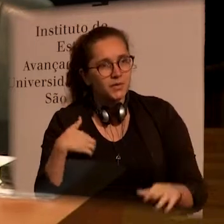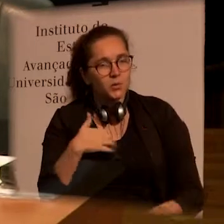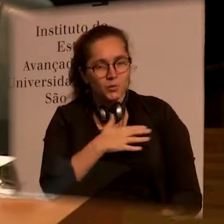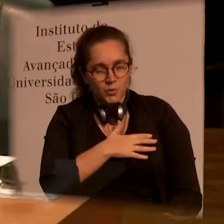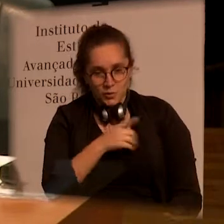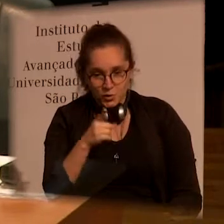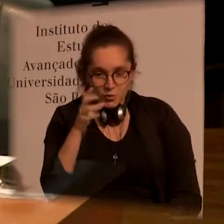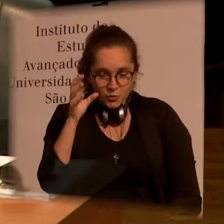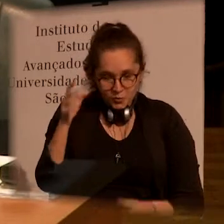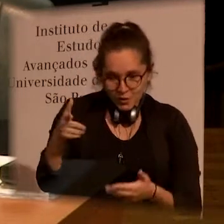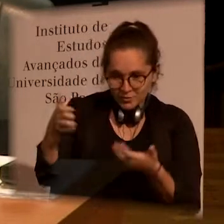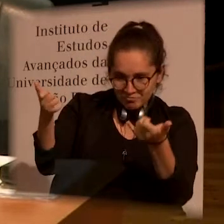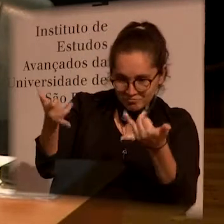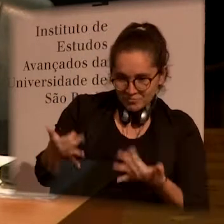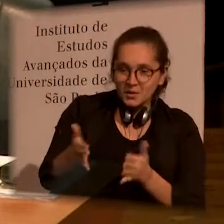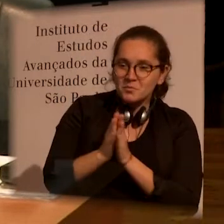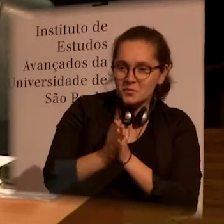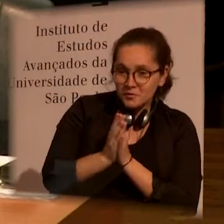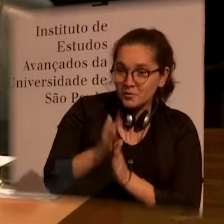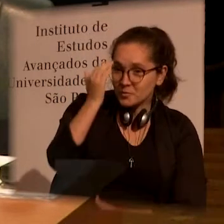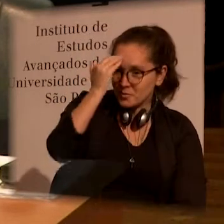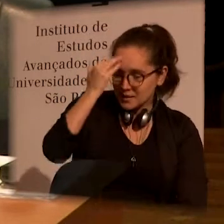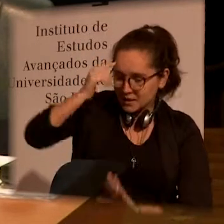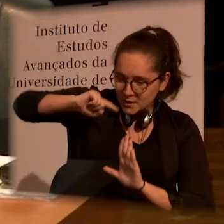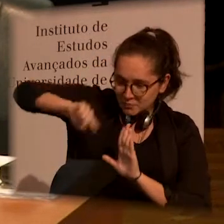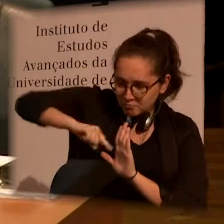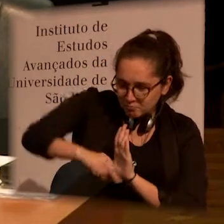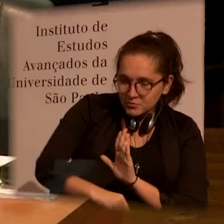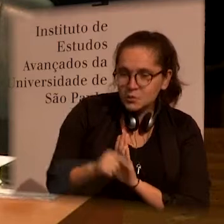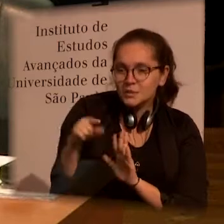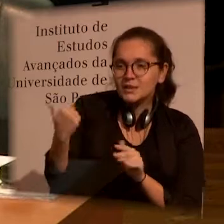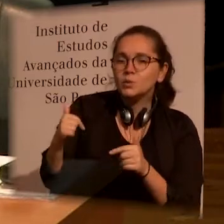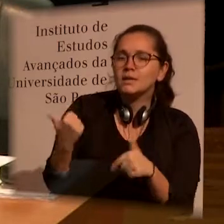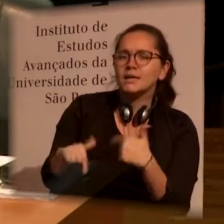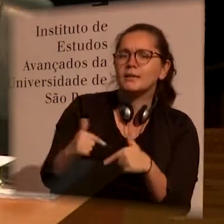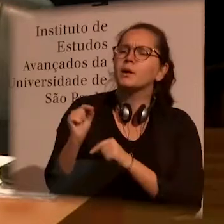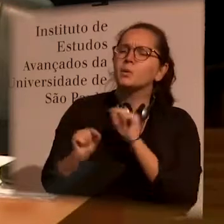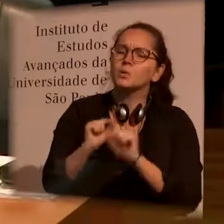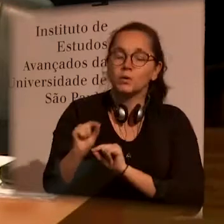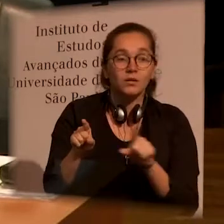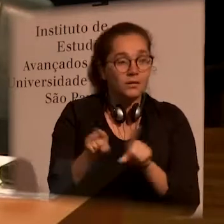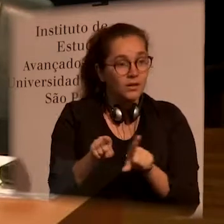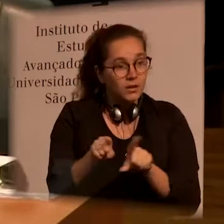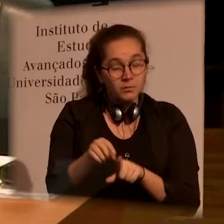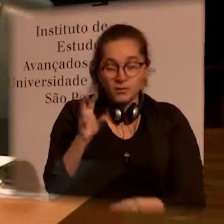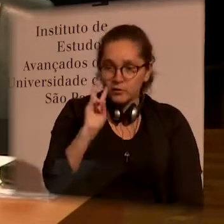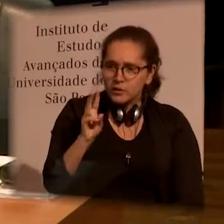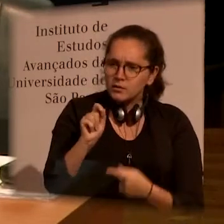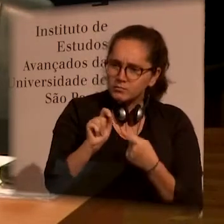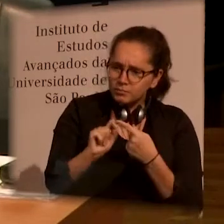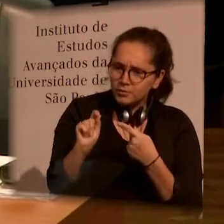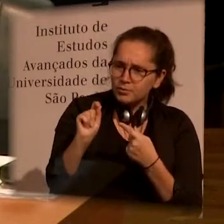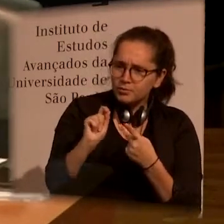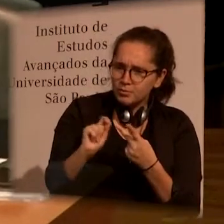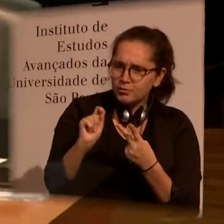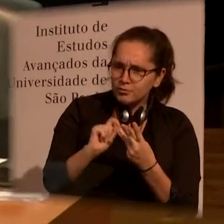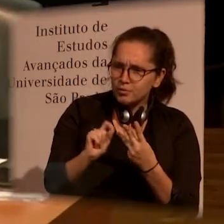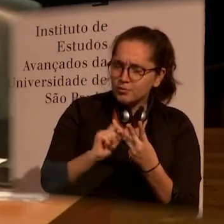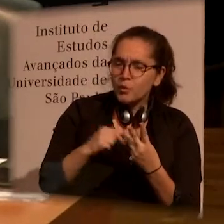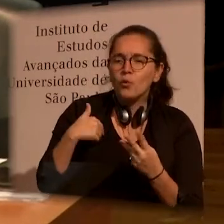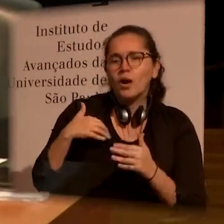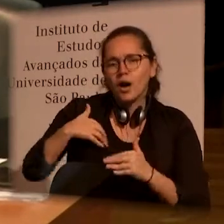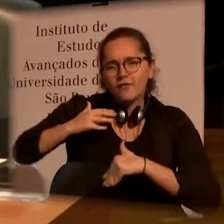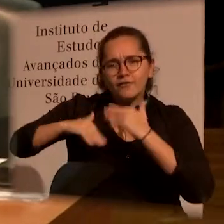I would like to hear her with pleasure and know more about her work and